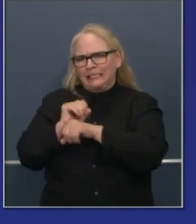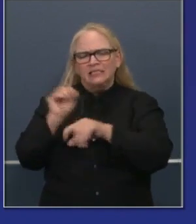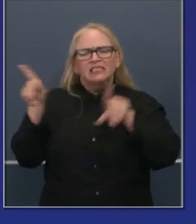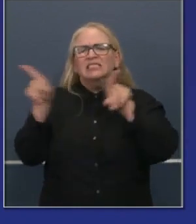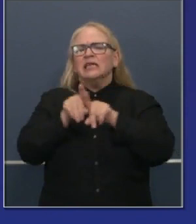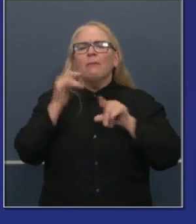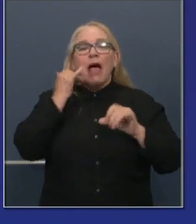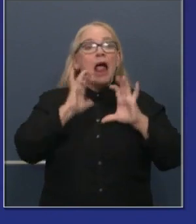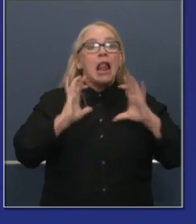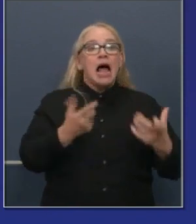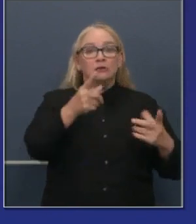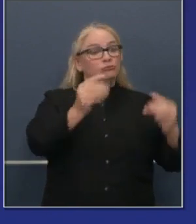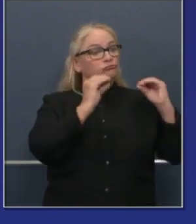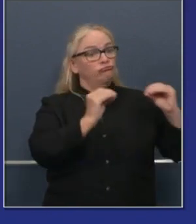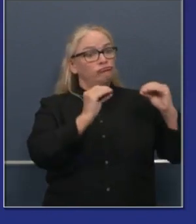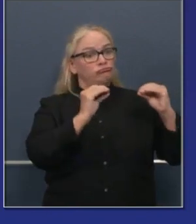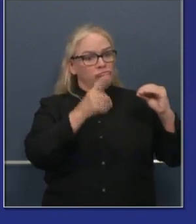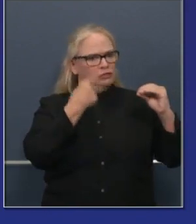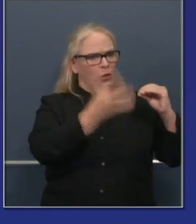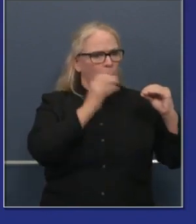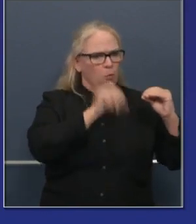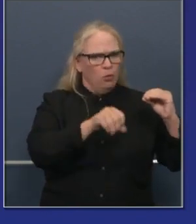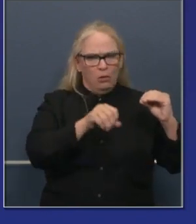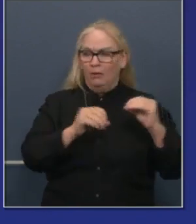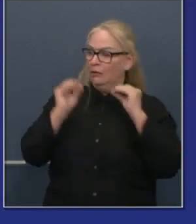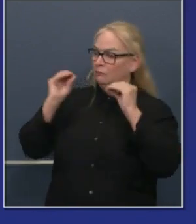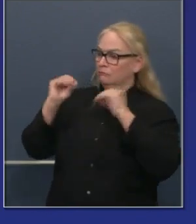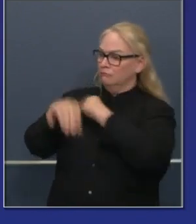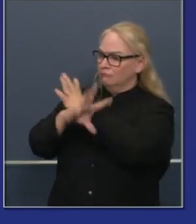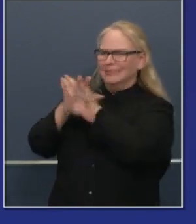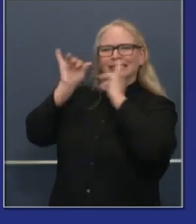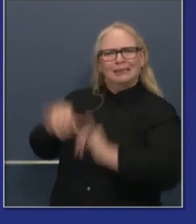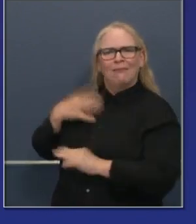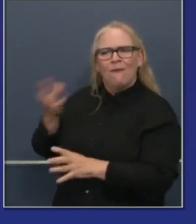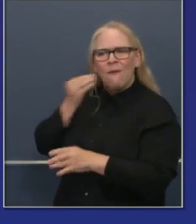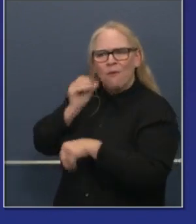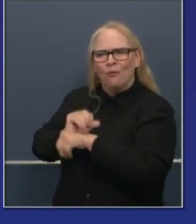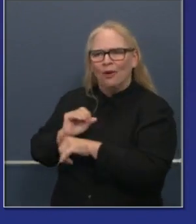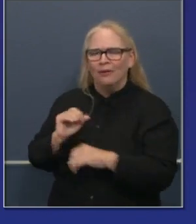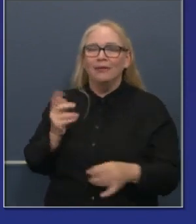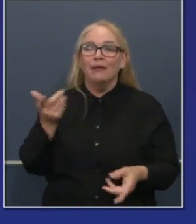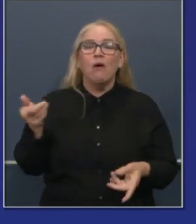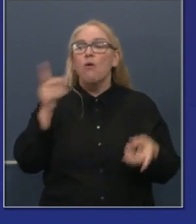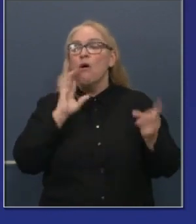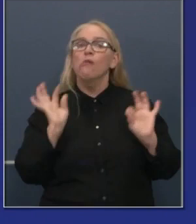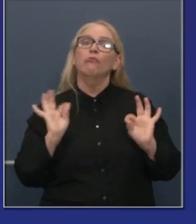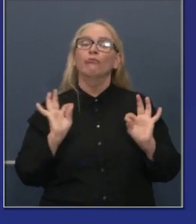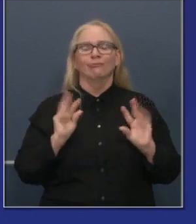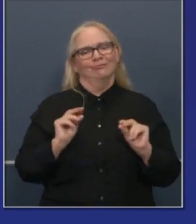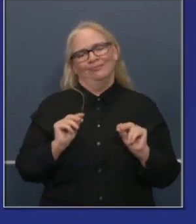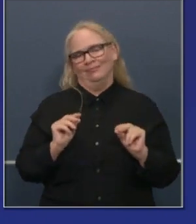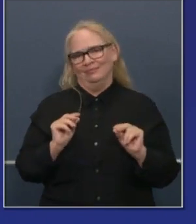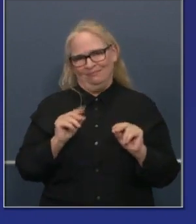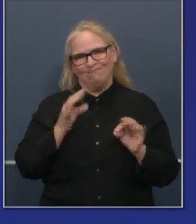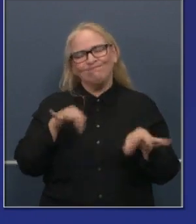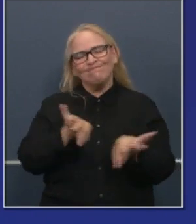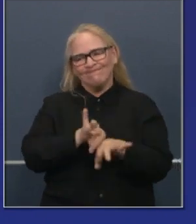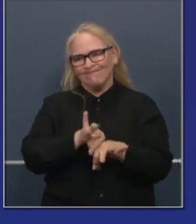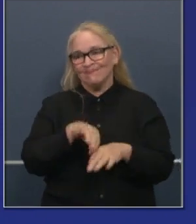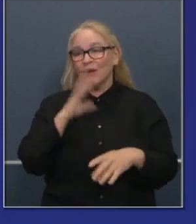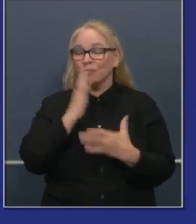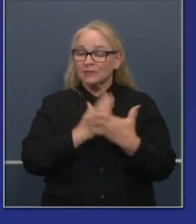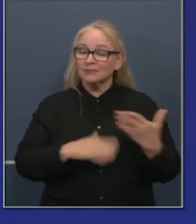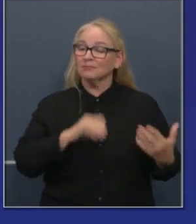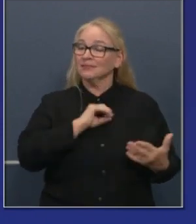not naive. And again, we stipulate, that second slide I showed, that staff, that